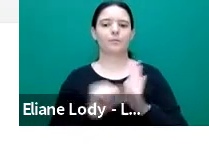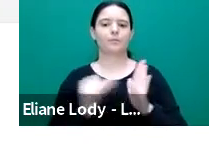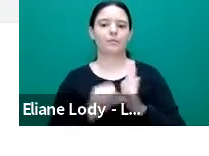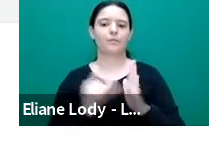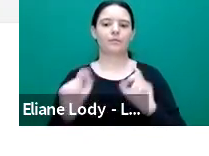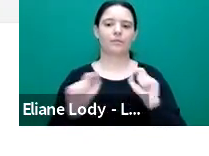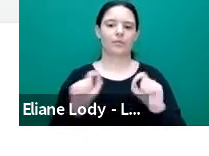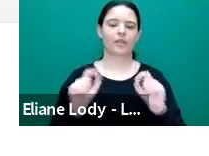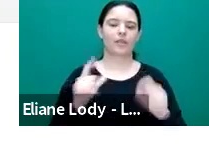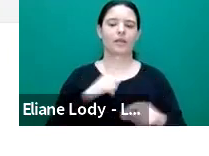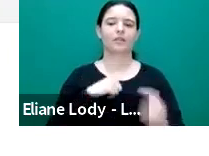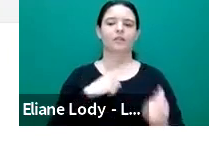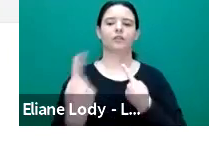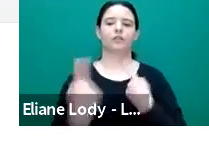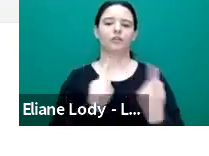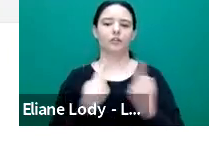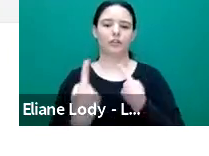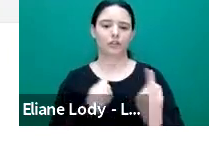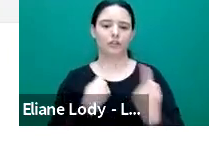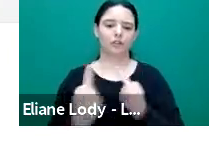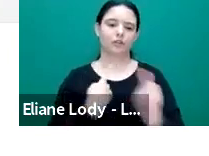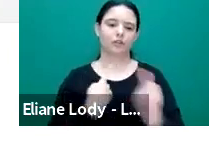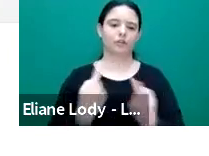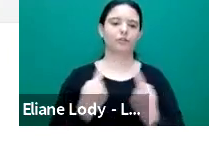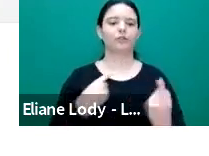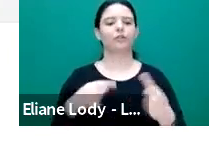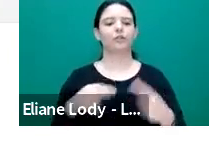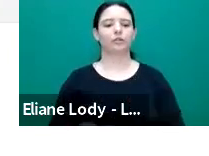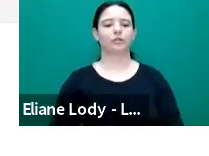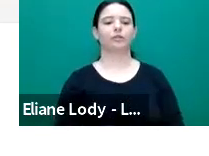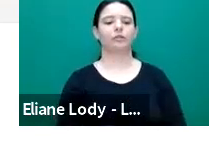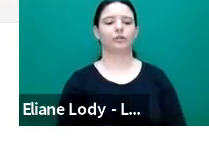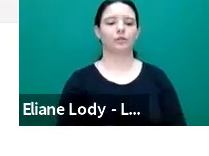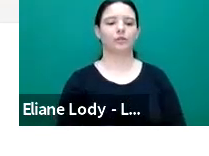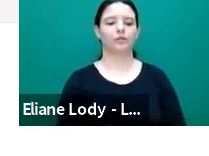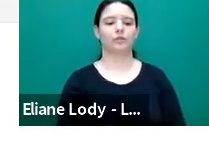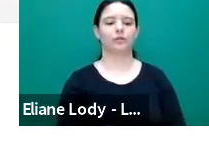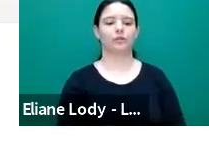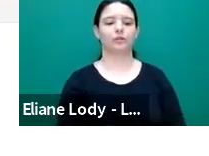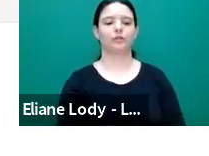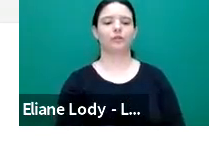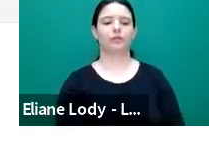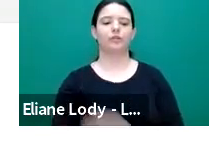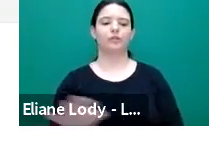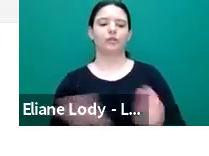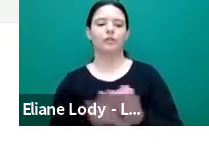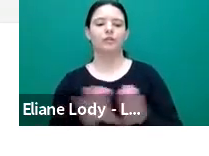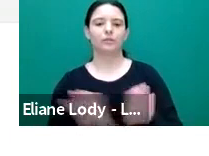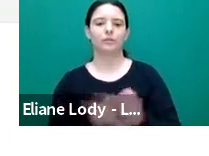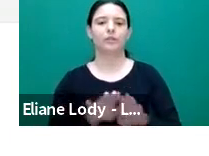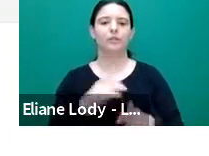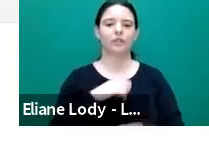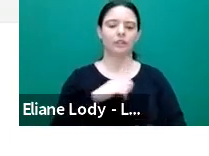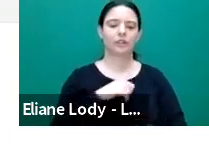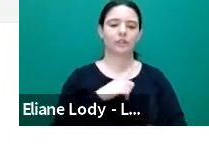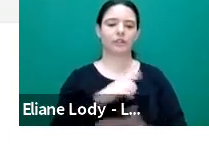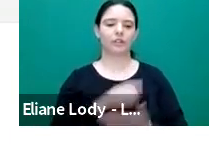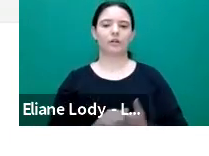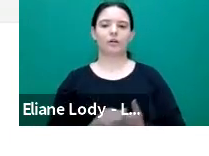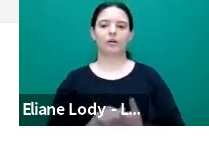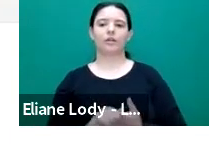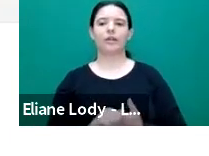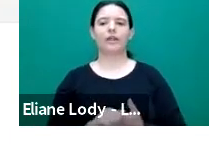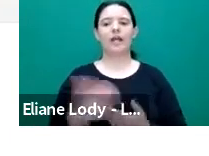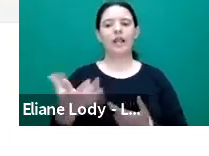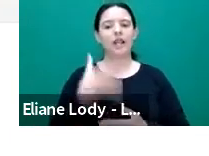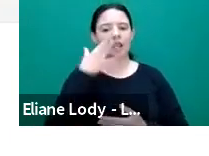entail flat architectures and close attention to the dynamic and emerging characteristics of lived moments.